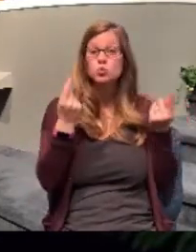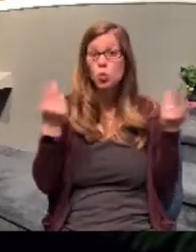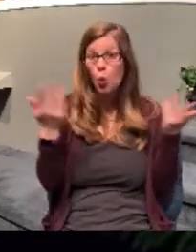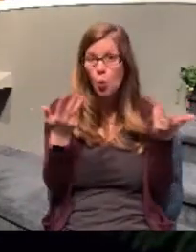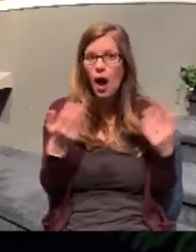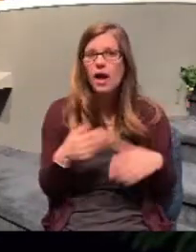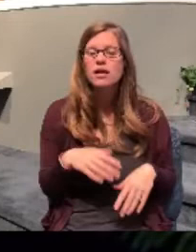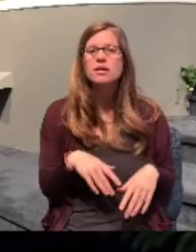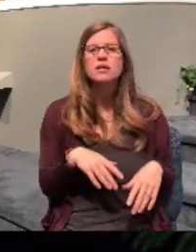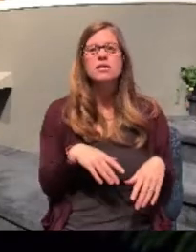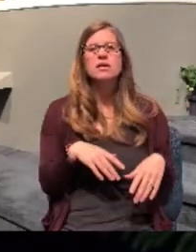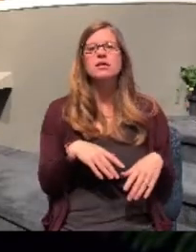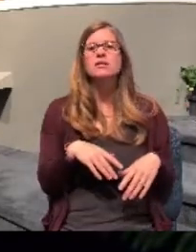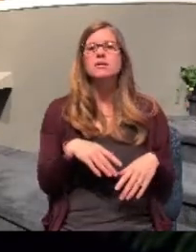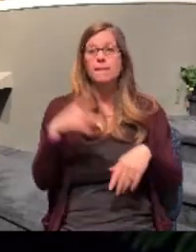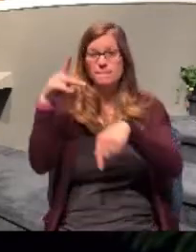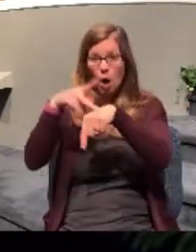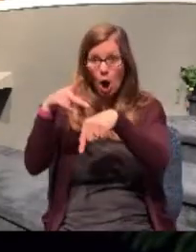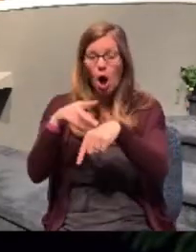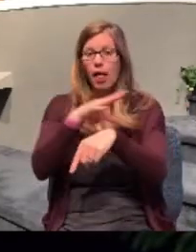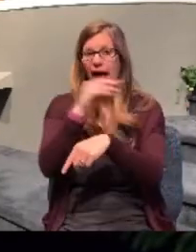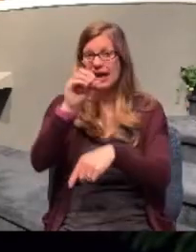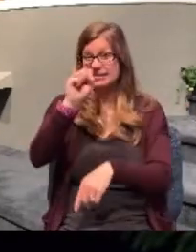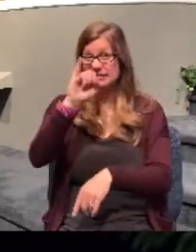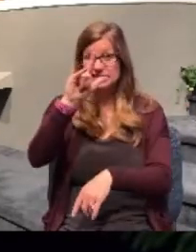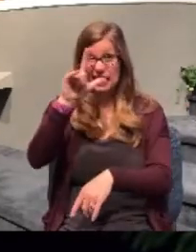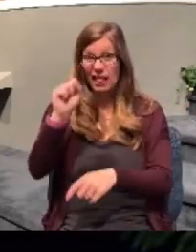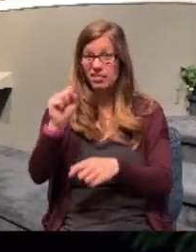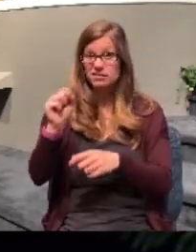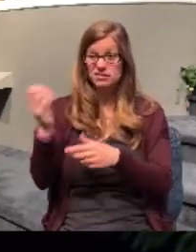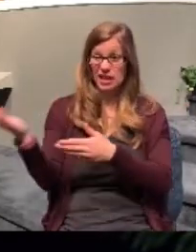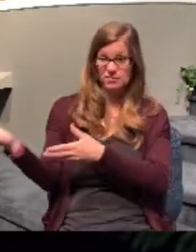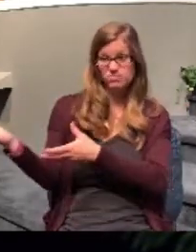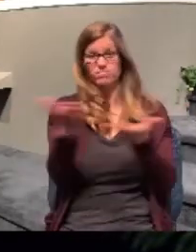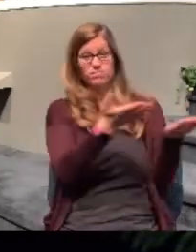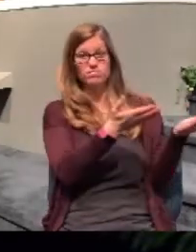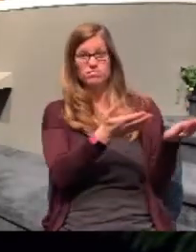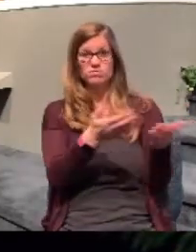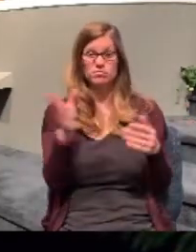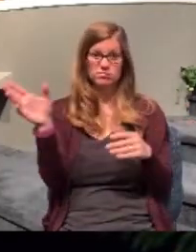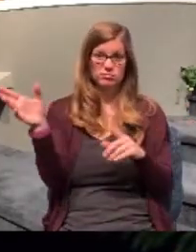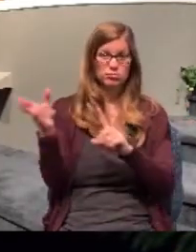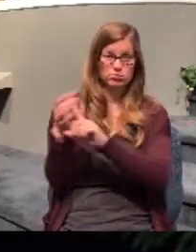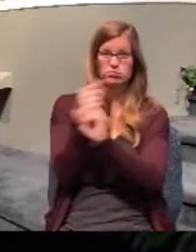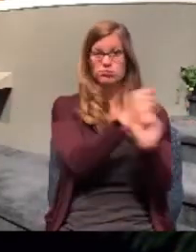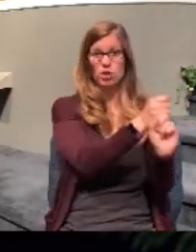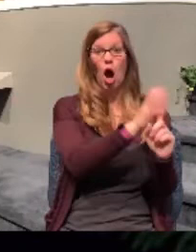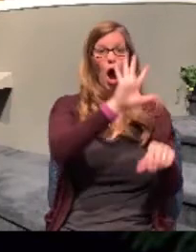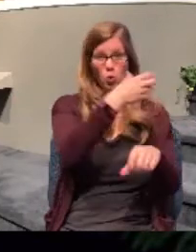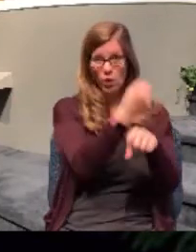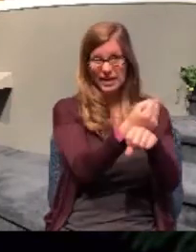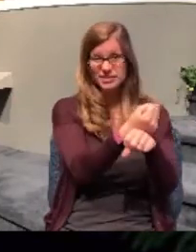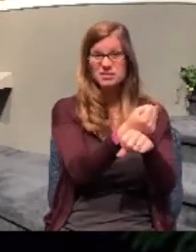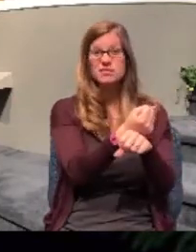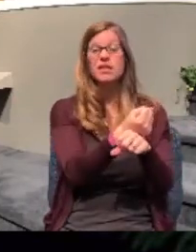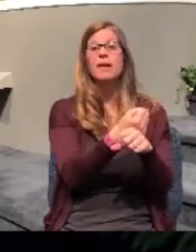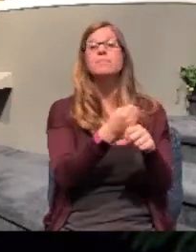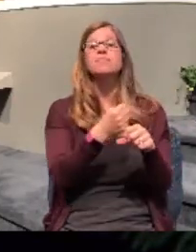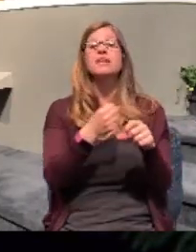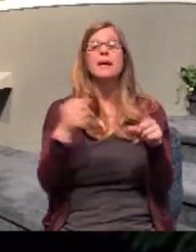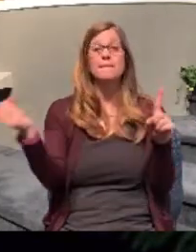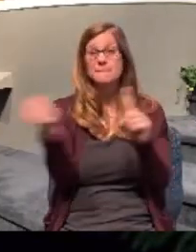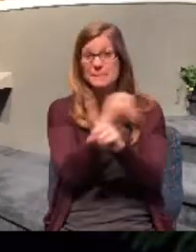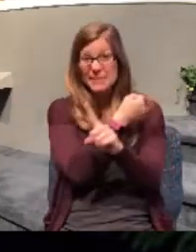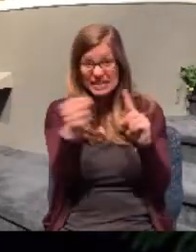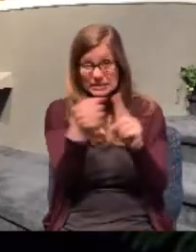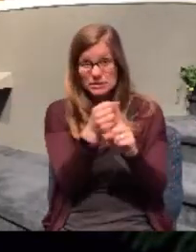seized Paul and Silas and they took them to the magistrates who then had them arrested, had them beaten,